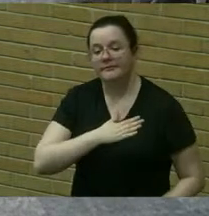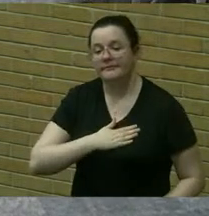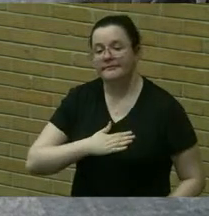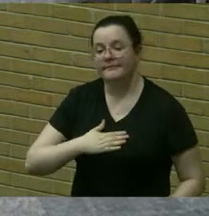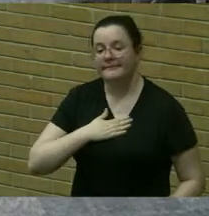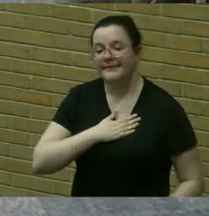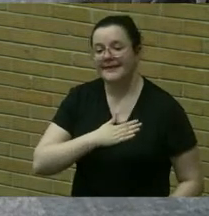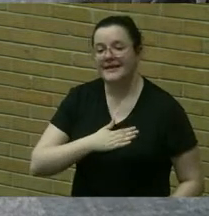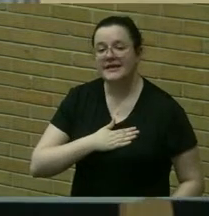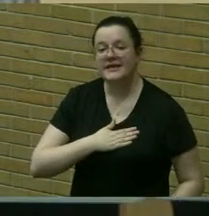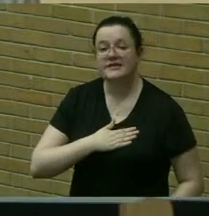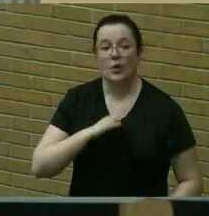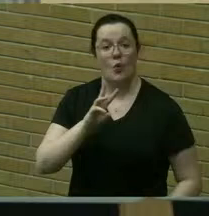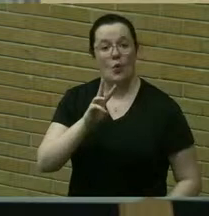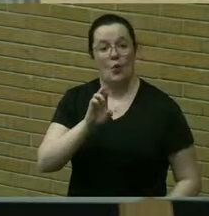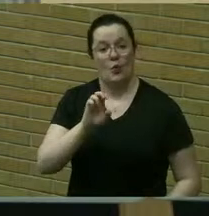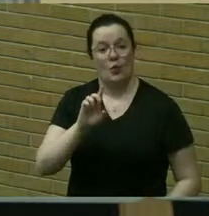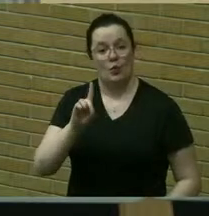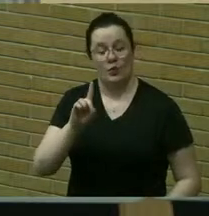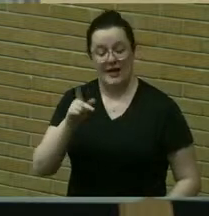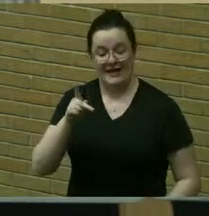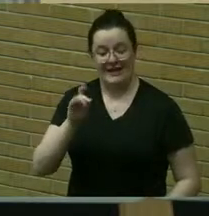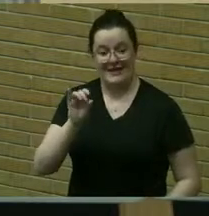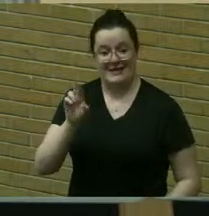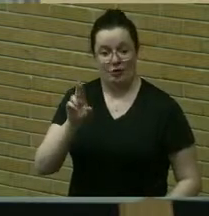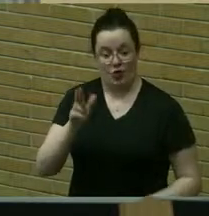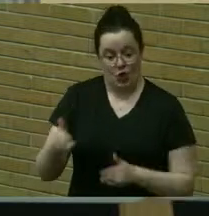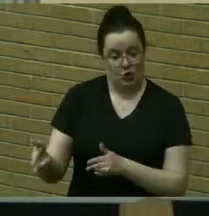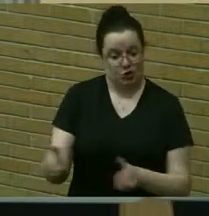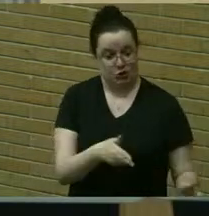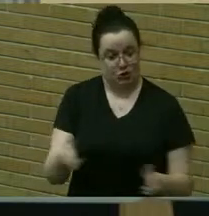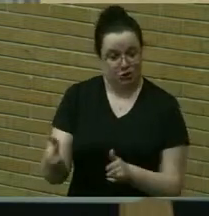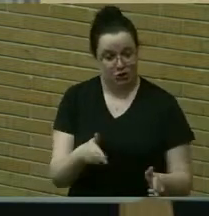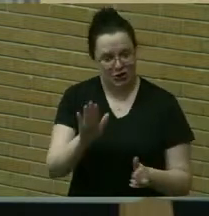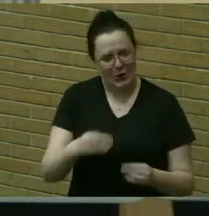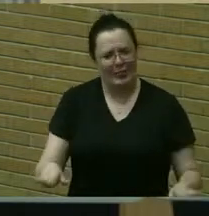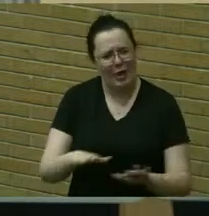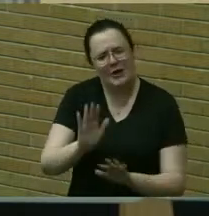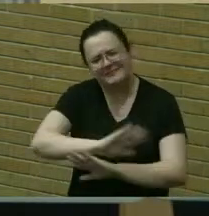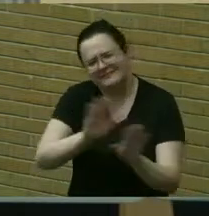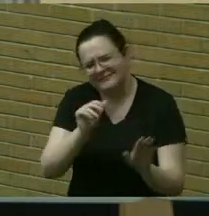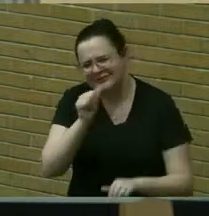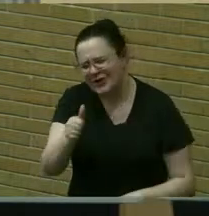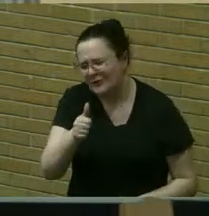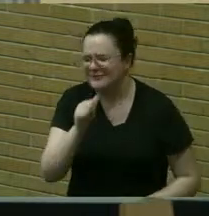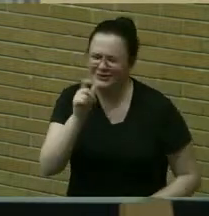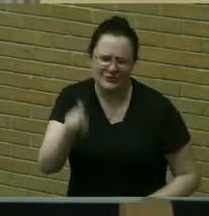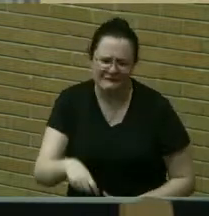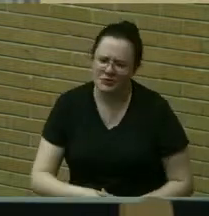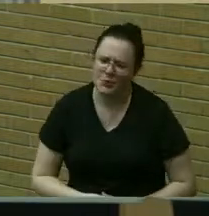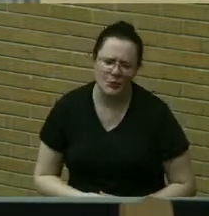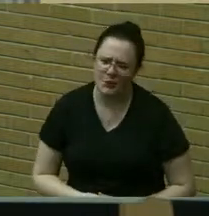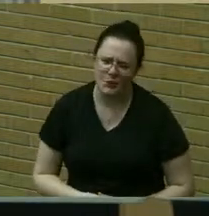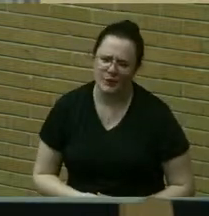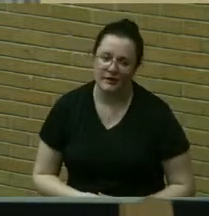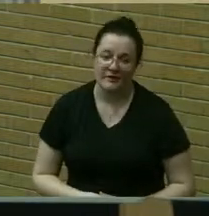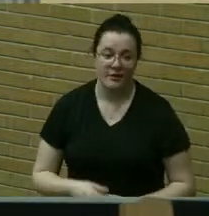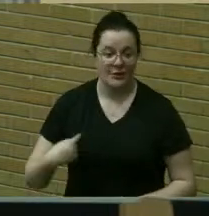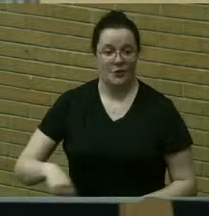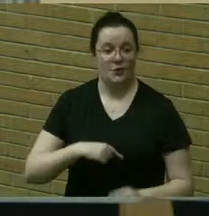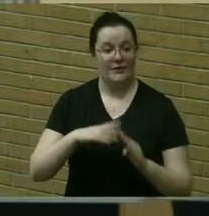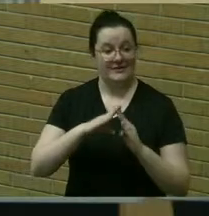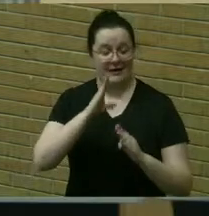need to put weed killer on your lawn please don't do it the town of brighton has for well over a decade chosen